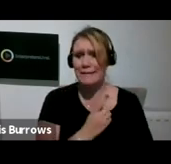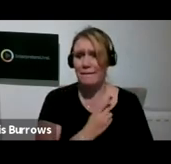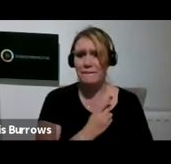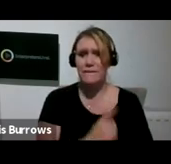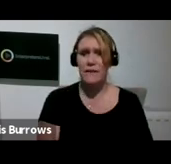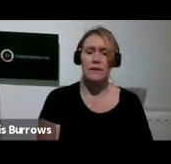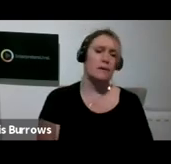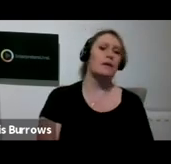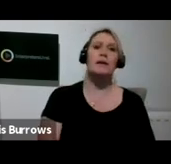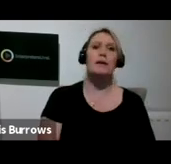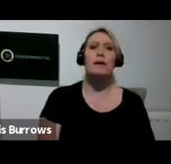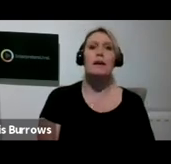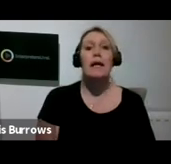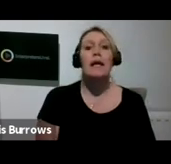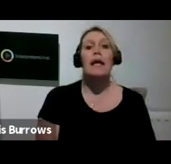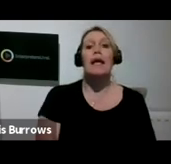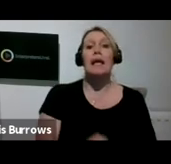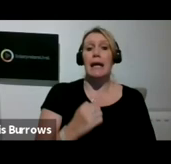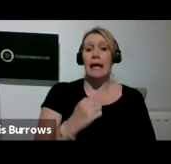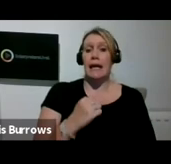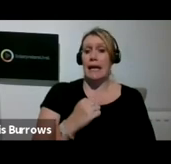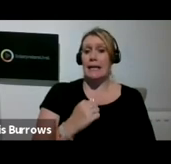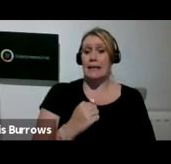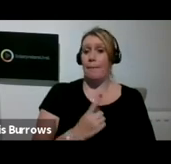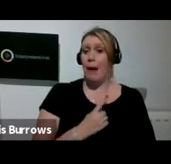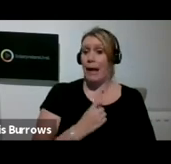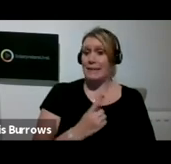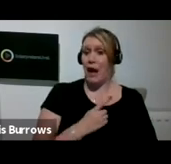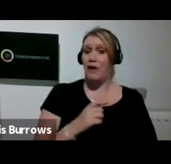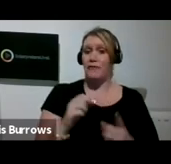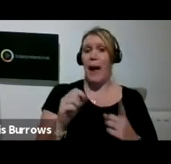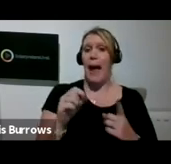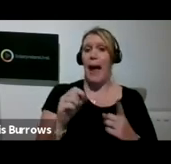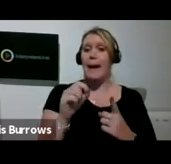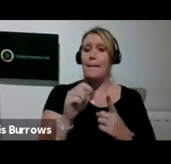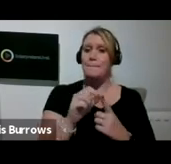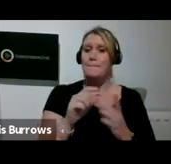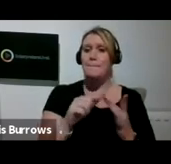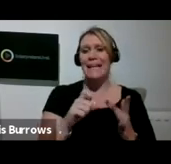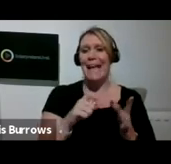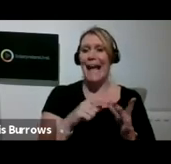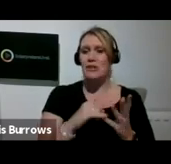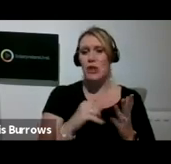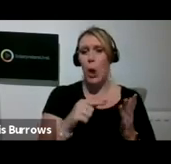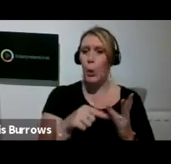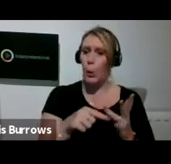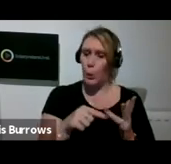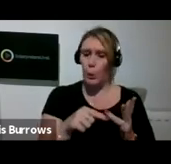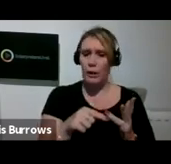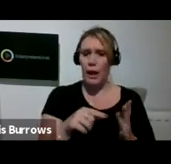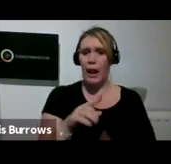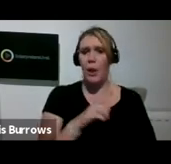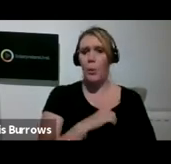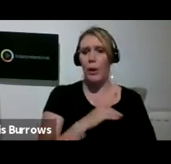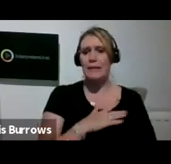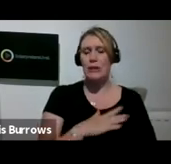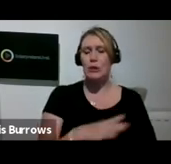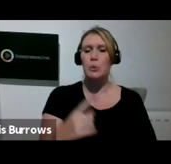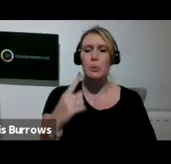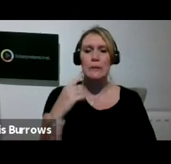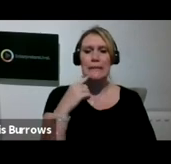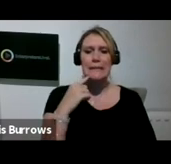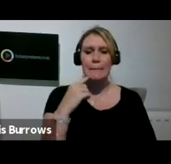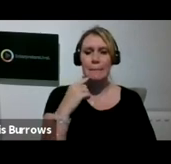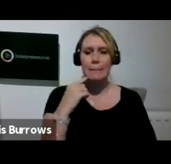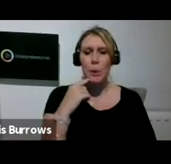Here's me and Picasso. And yeah, I wanted to do Picasso self portraits quite simple in a way. So I decided I